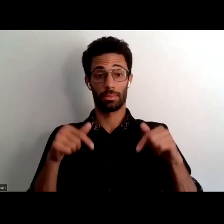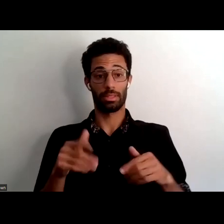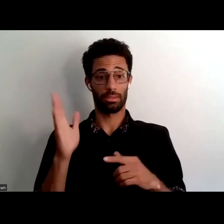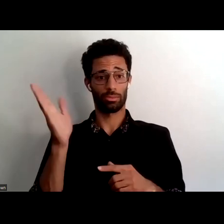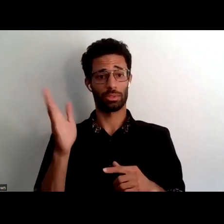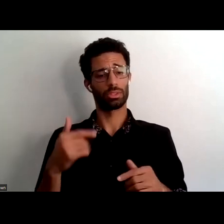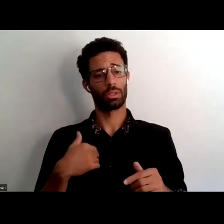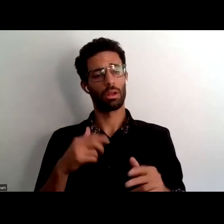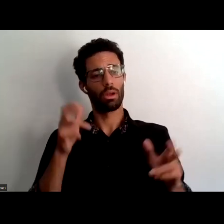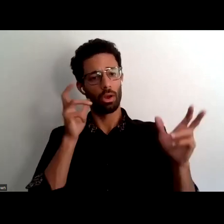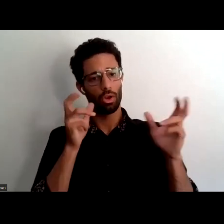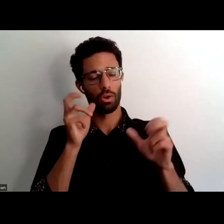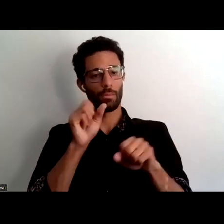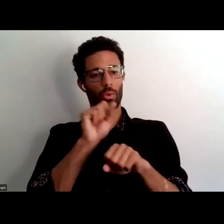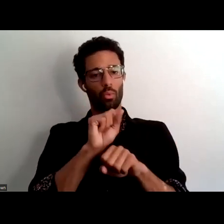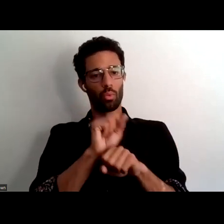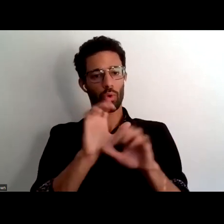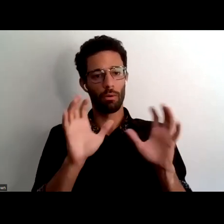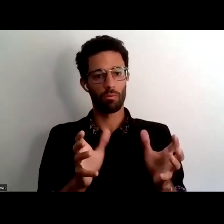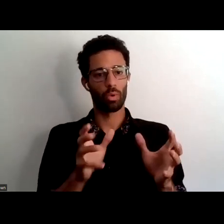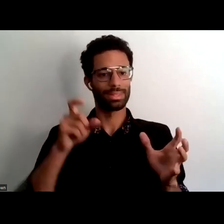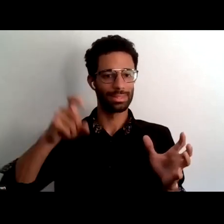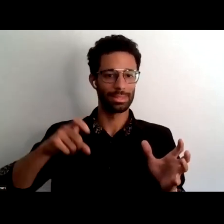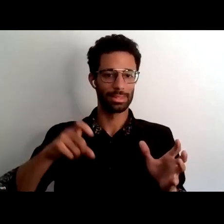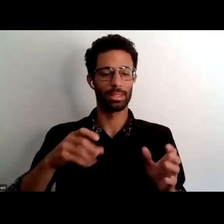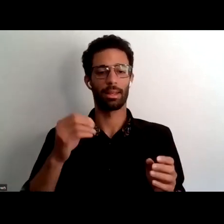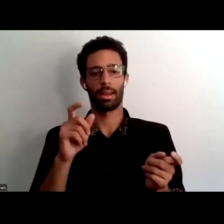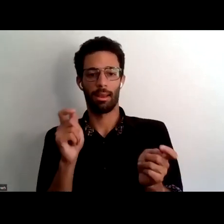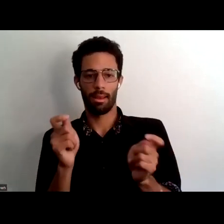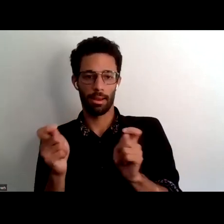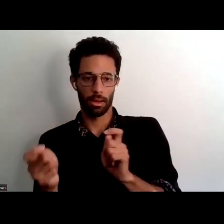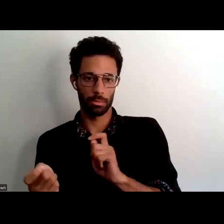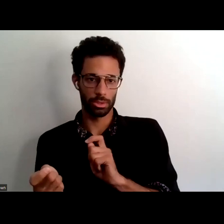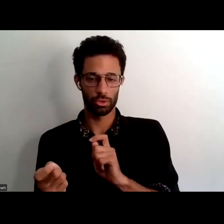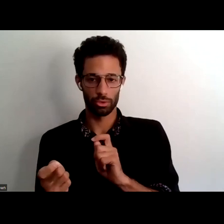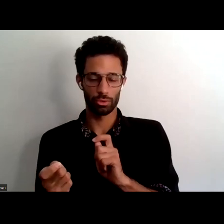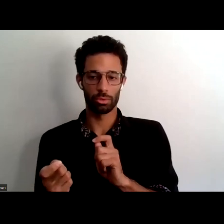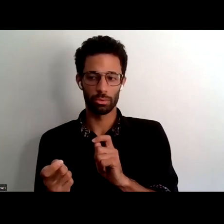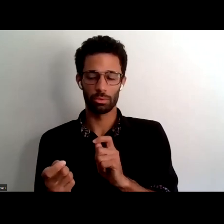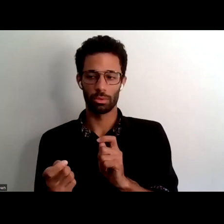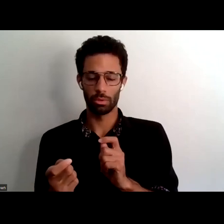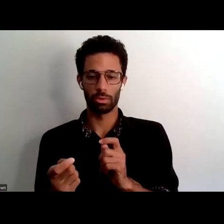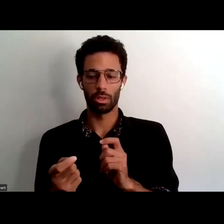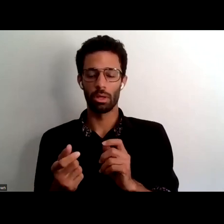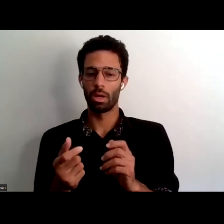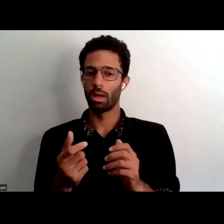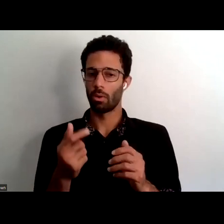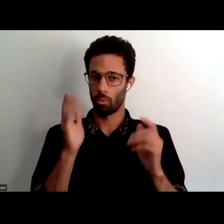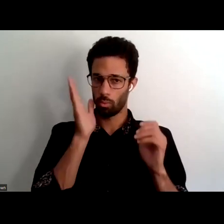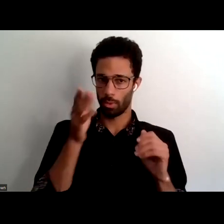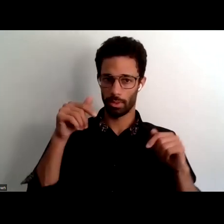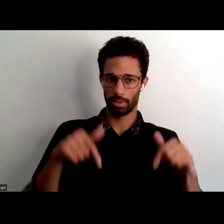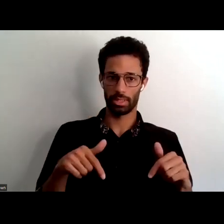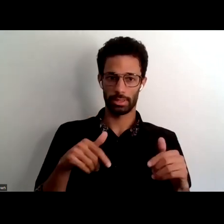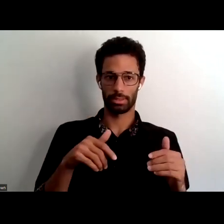heard the workforce the need and and adaptation and so forth has the study or will the study